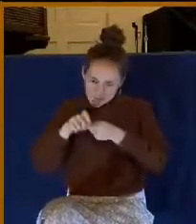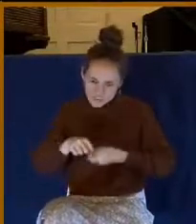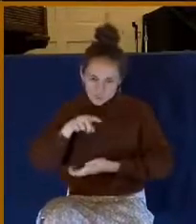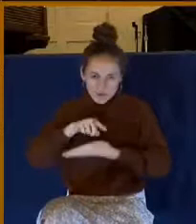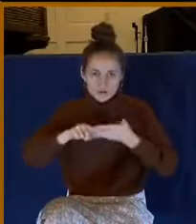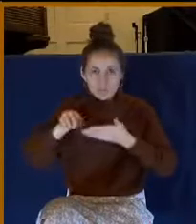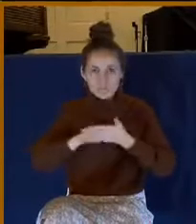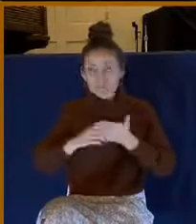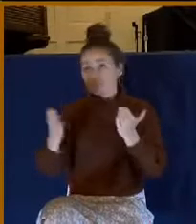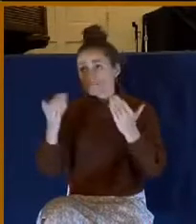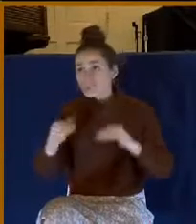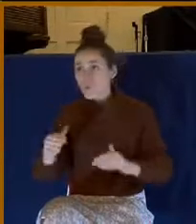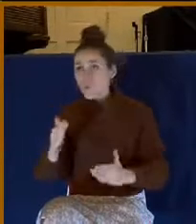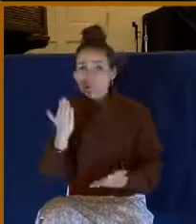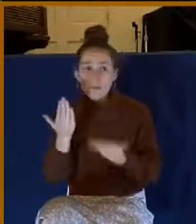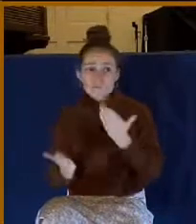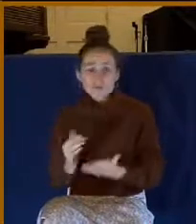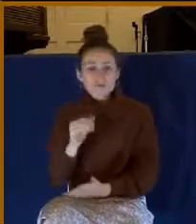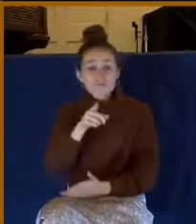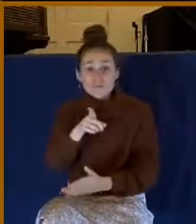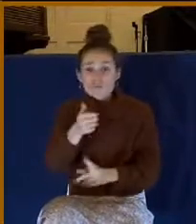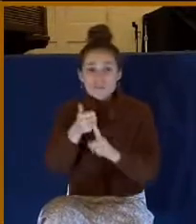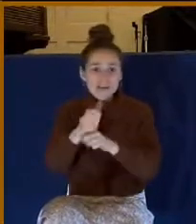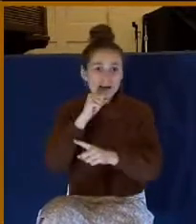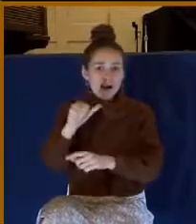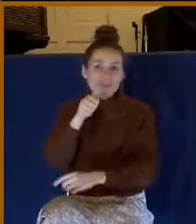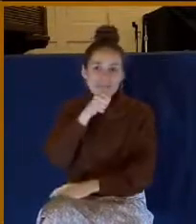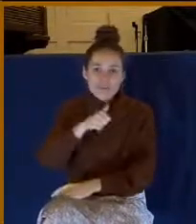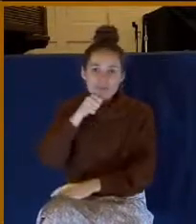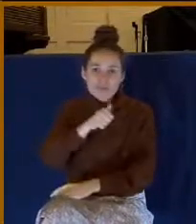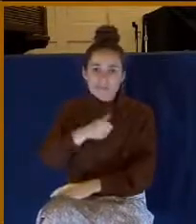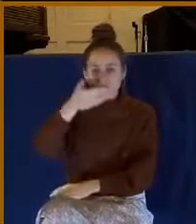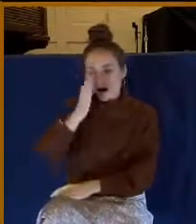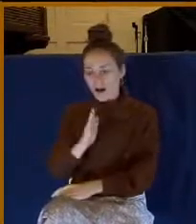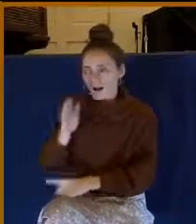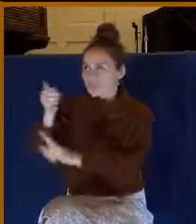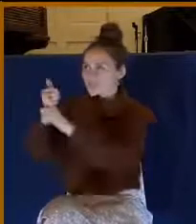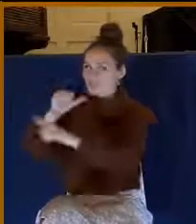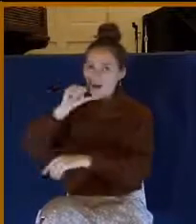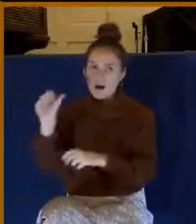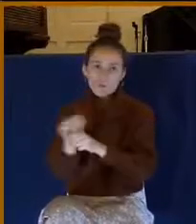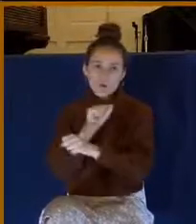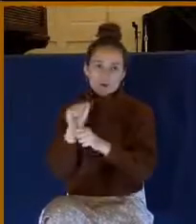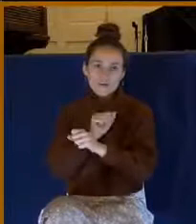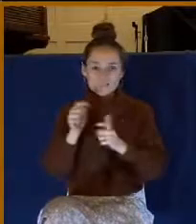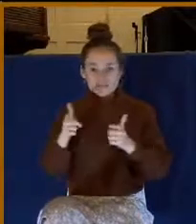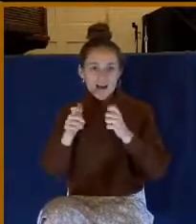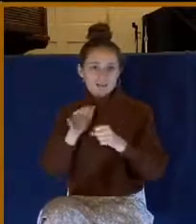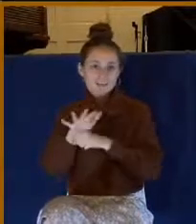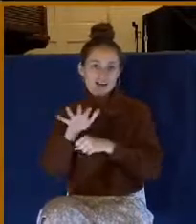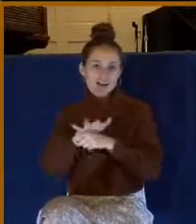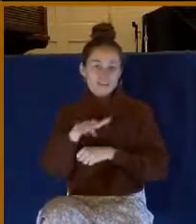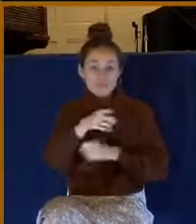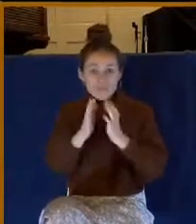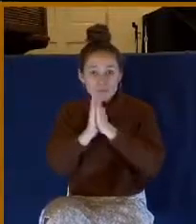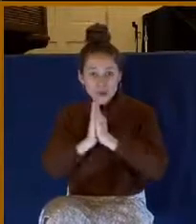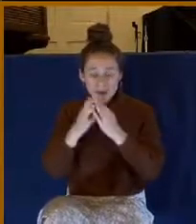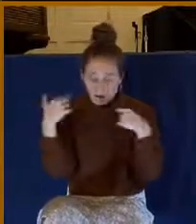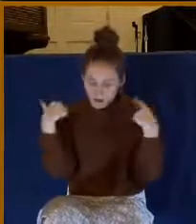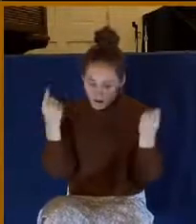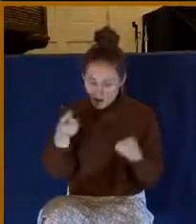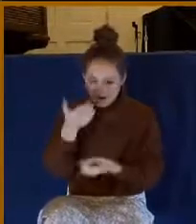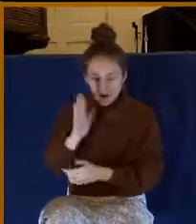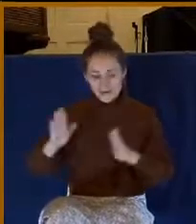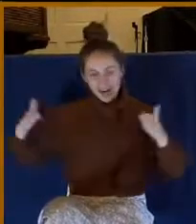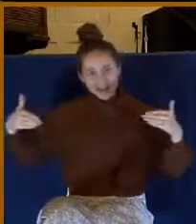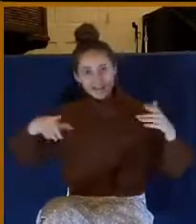impatience. God's not working fast enough for you. Maybe you've been praying about something and God hasn't answered that. And